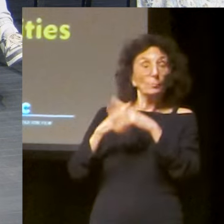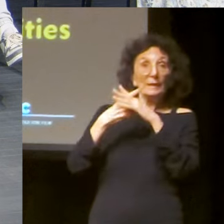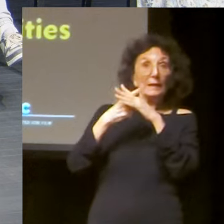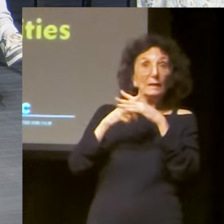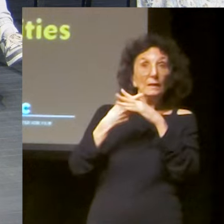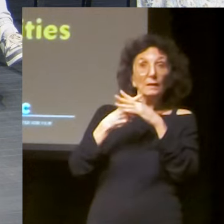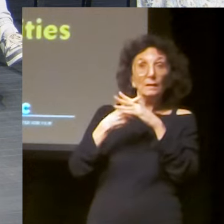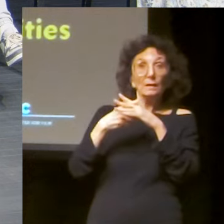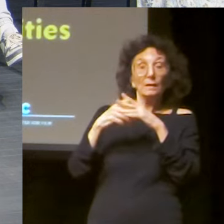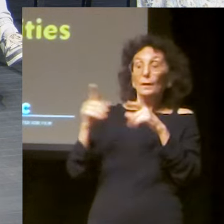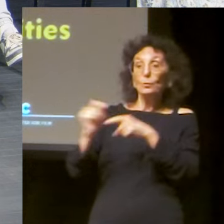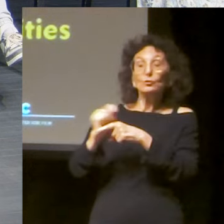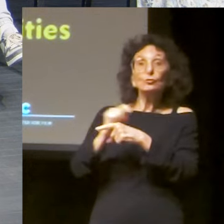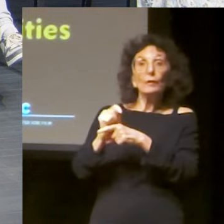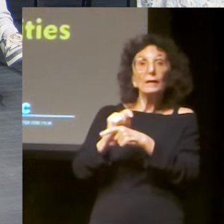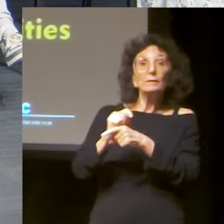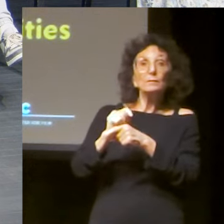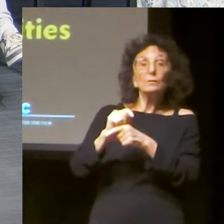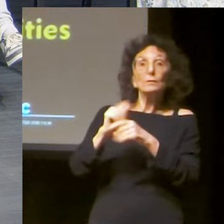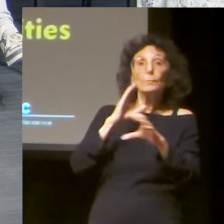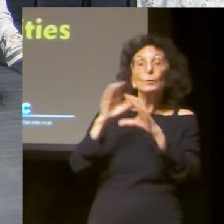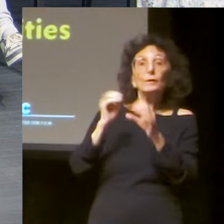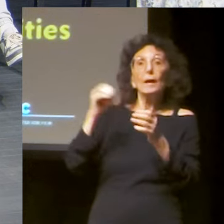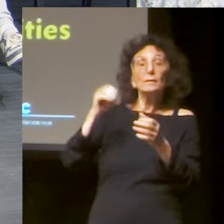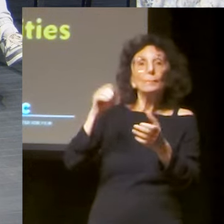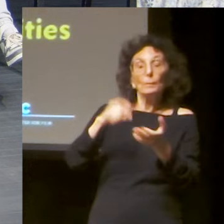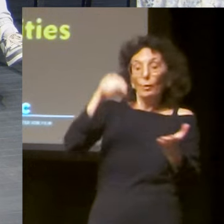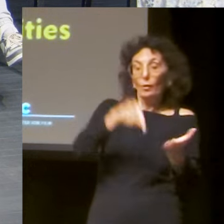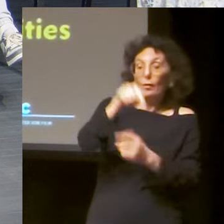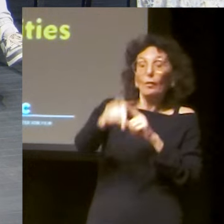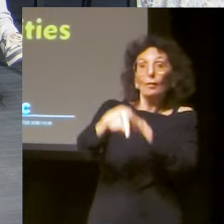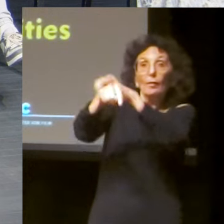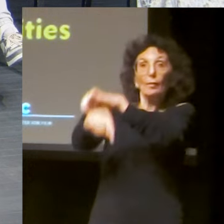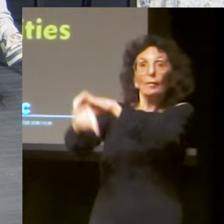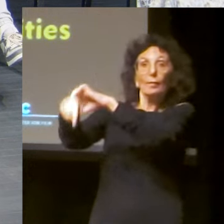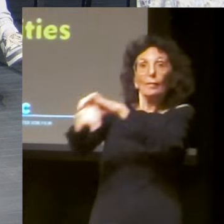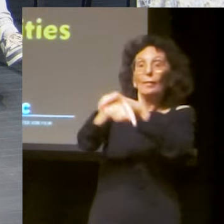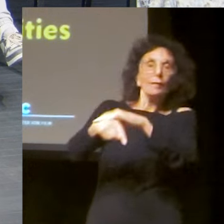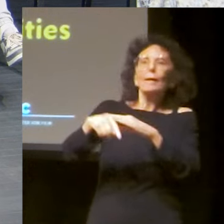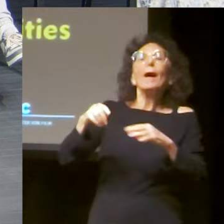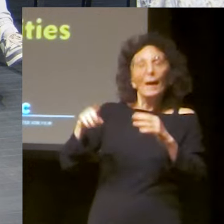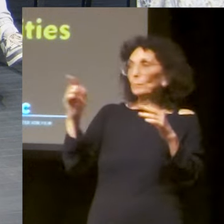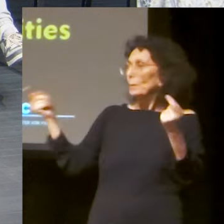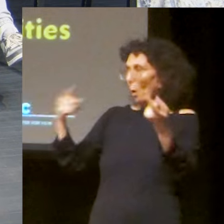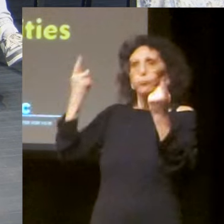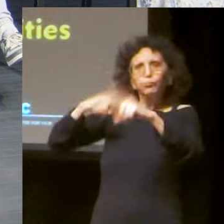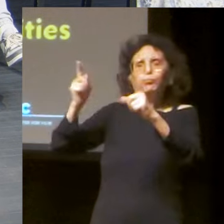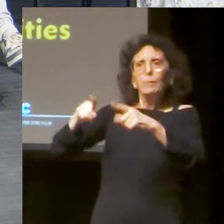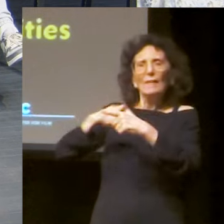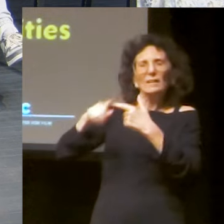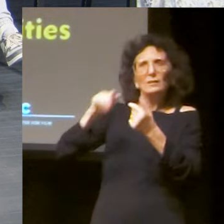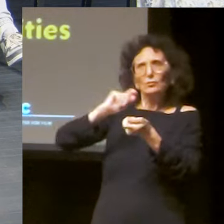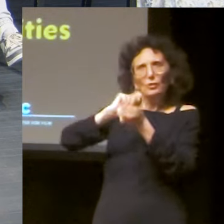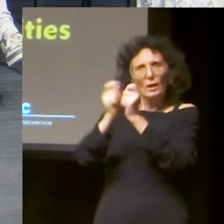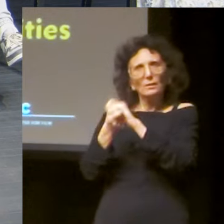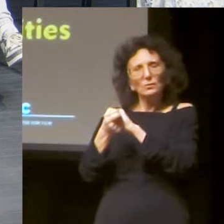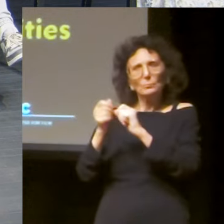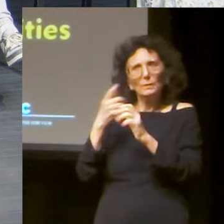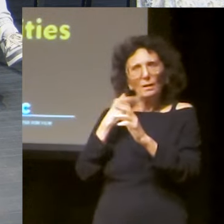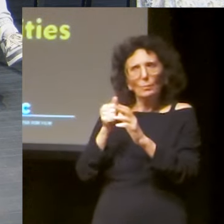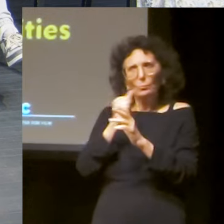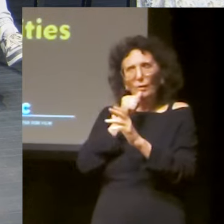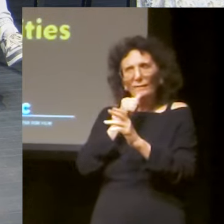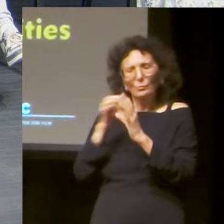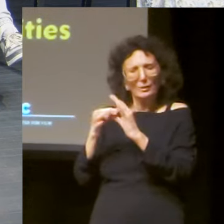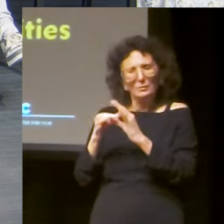relationship, uh, uh, the working relationship, which was just starting off about, you know, of, of, as a training method to,